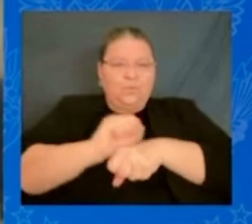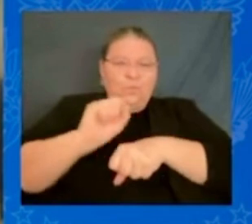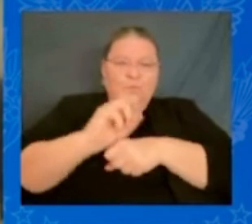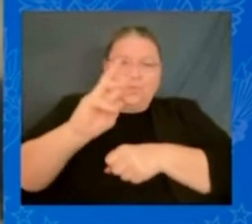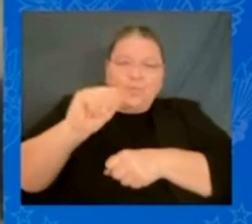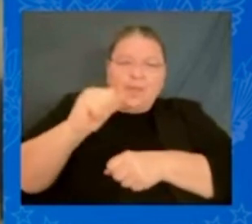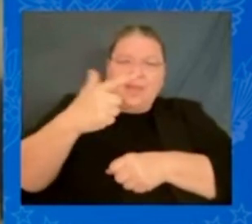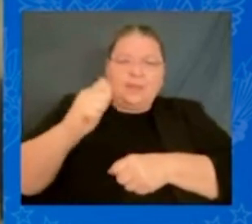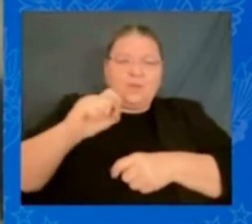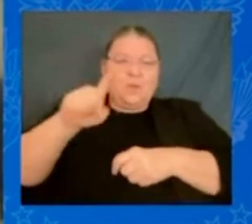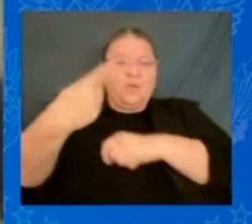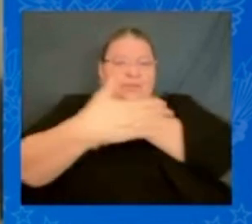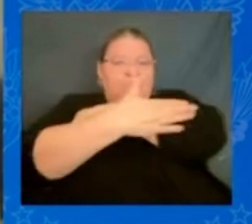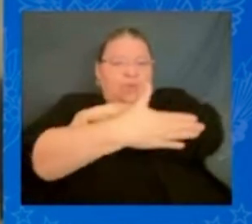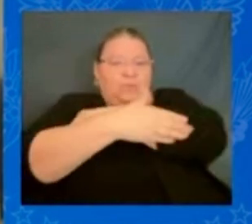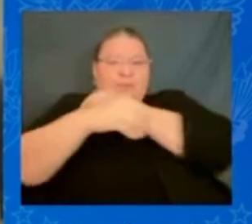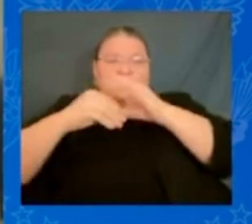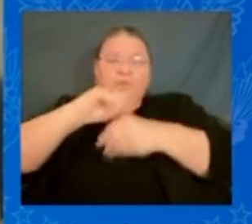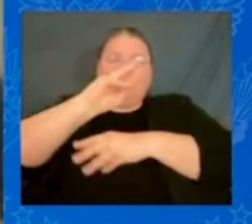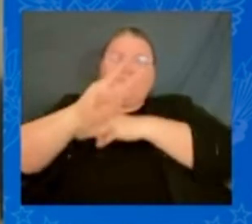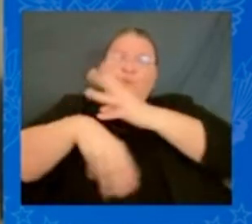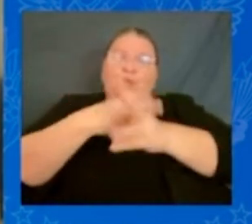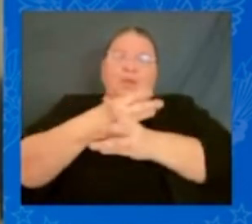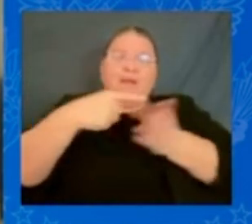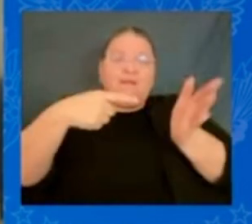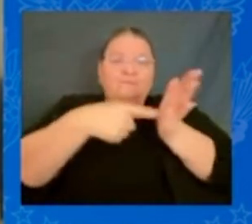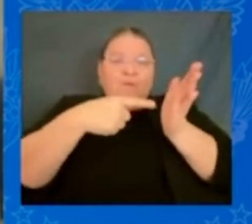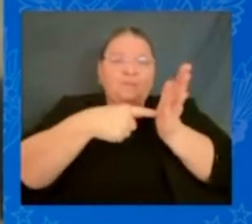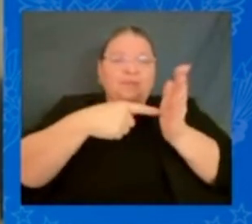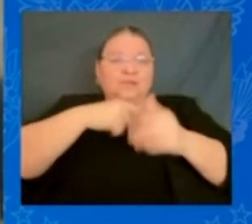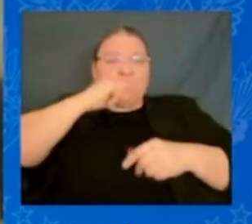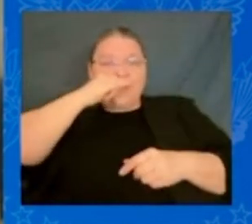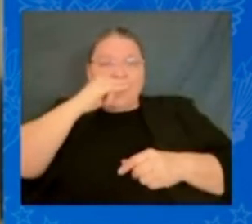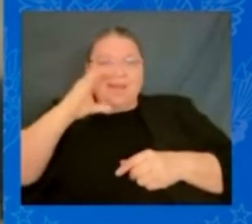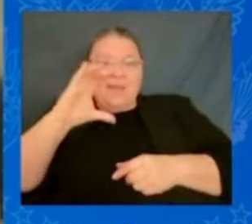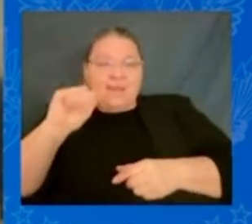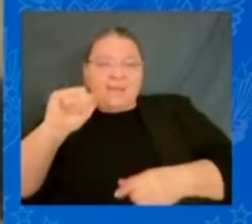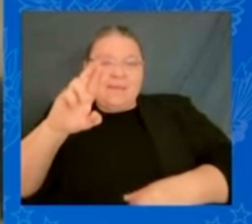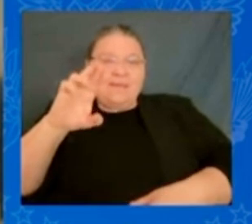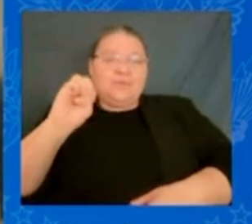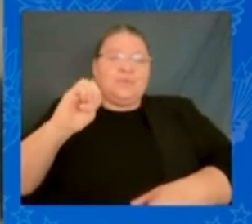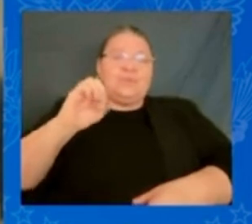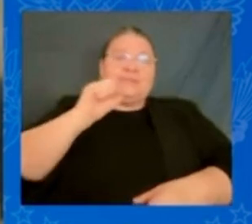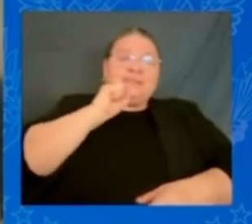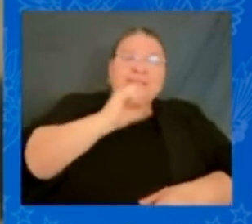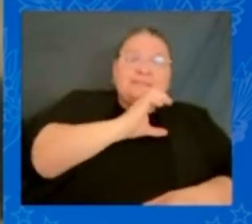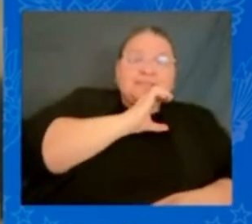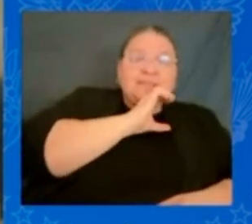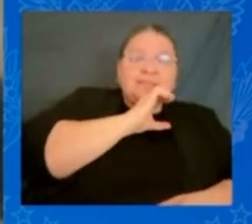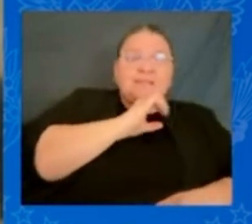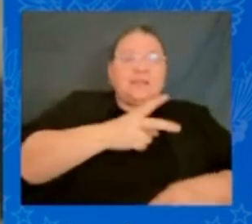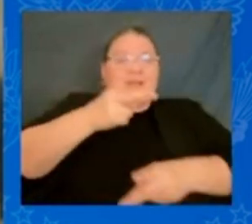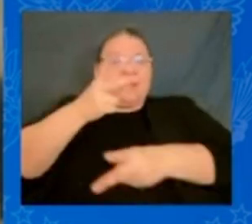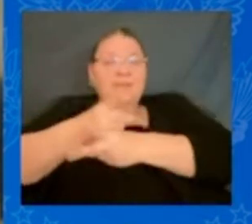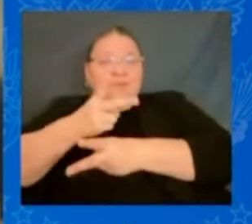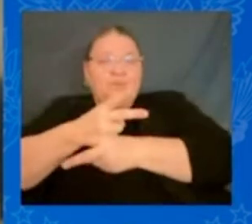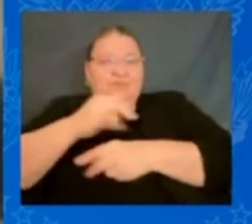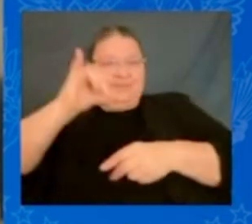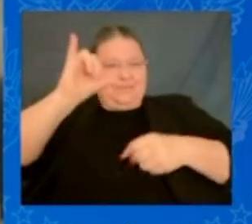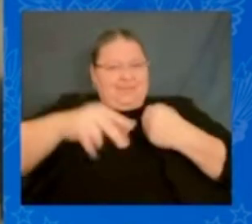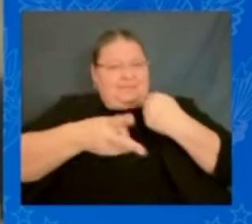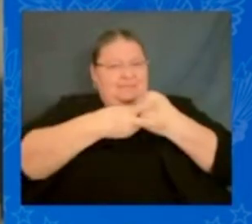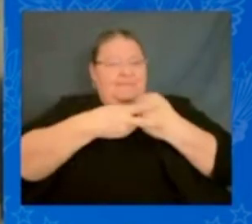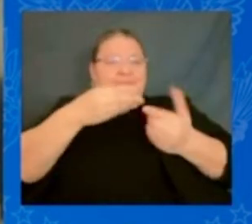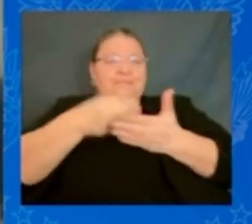Affordable child care and elder care. And it saves money. Let's restore the full